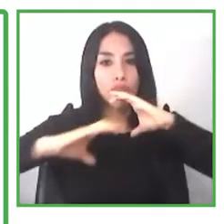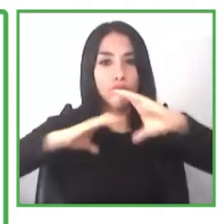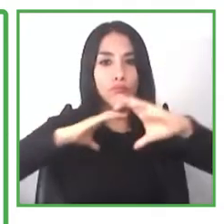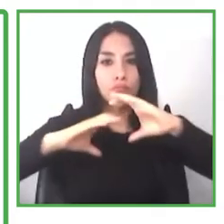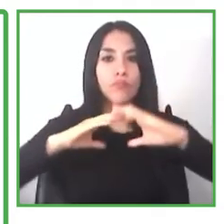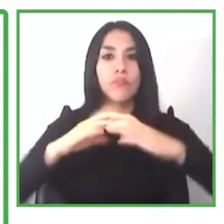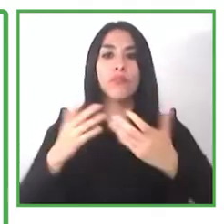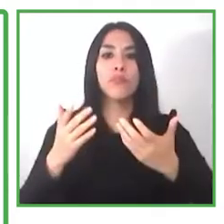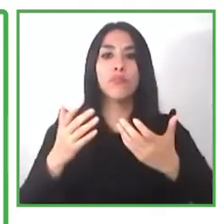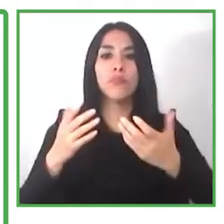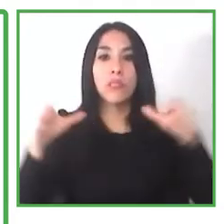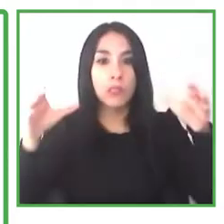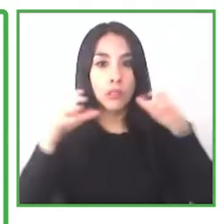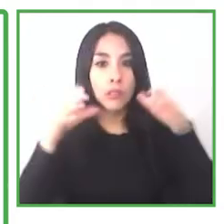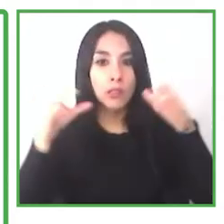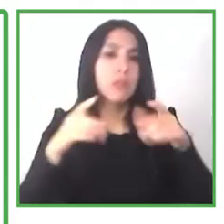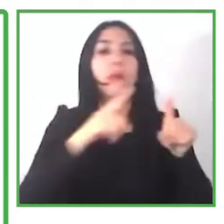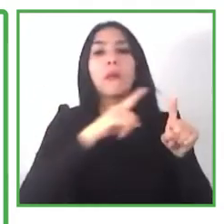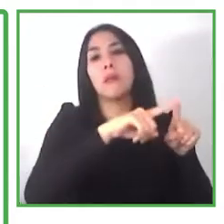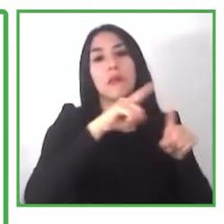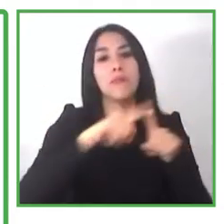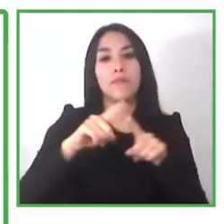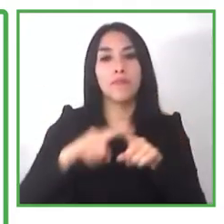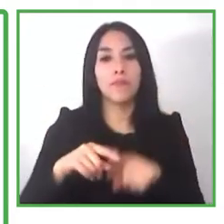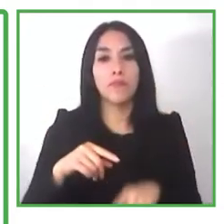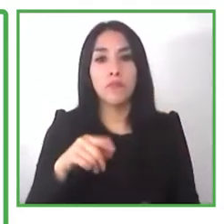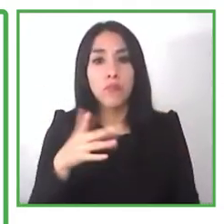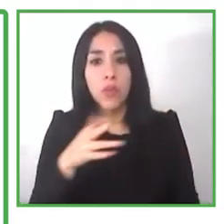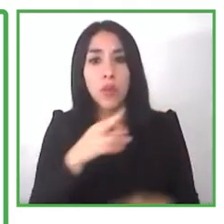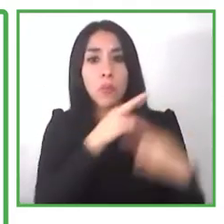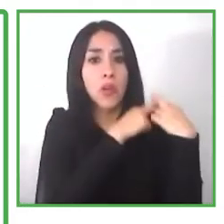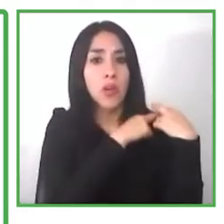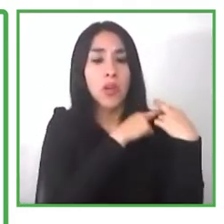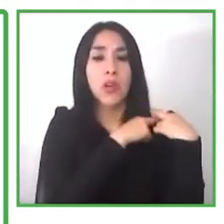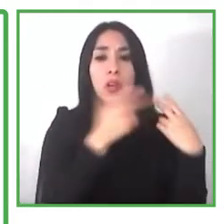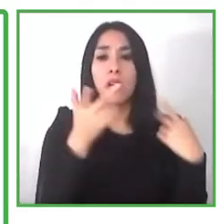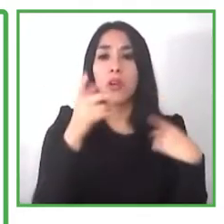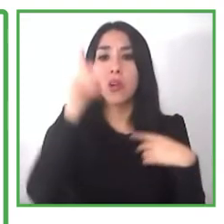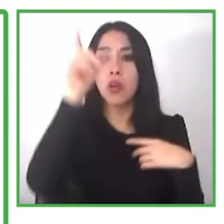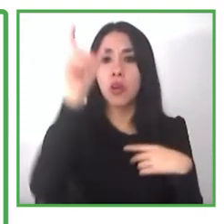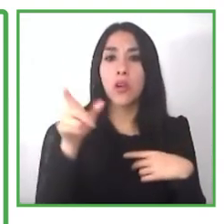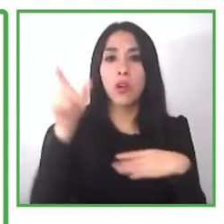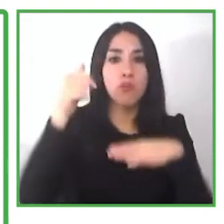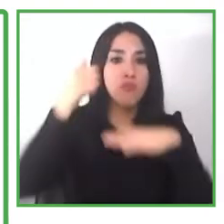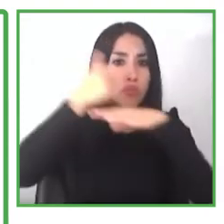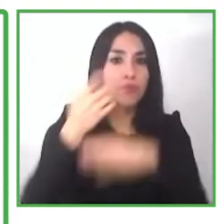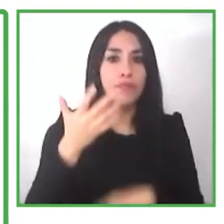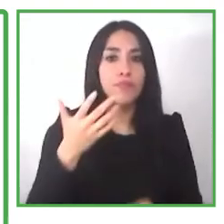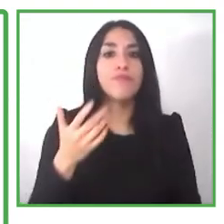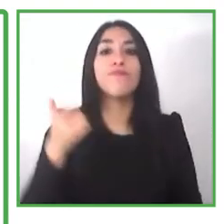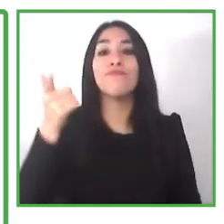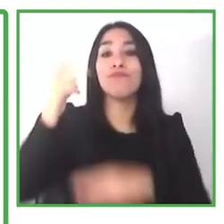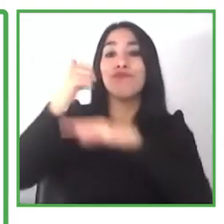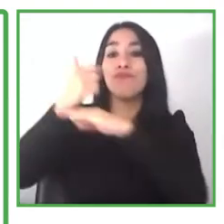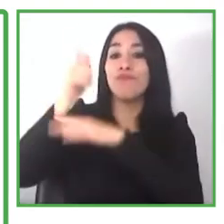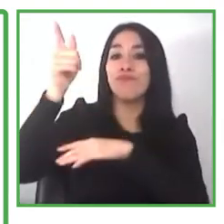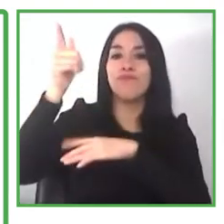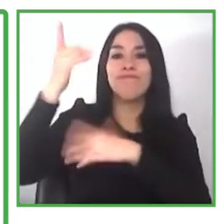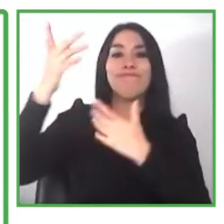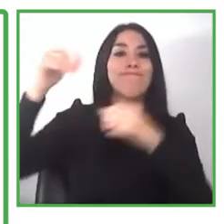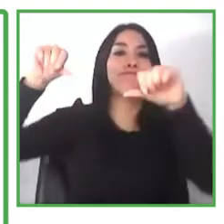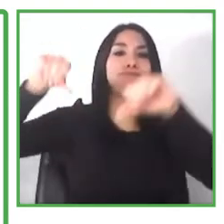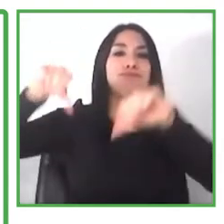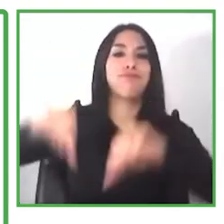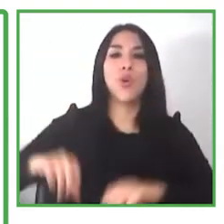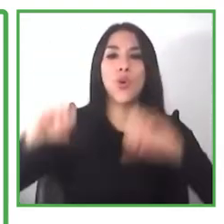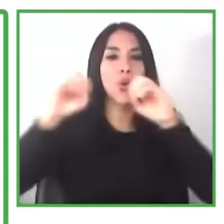so can't put the reasonable accommodation in place to ensure that that individual can be supported can develop can grow and can